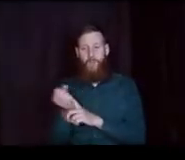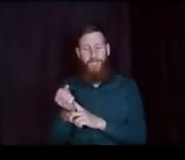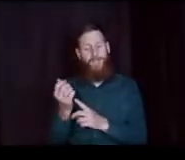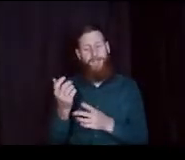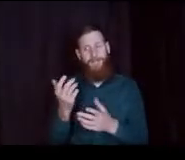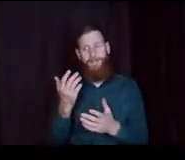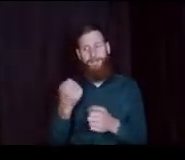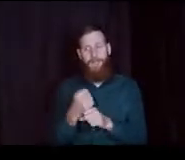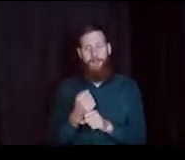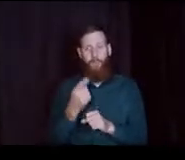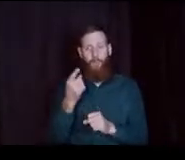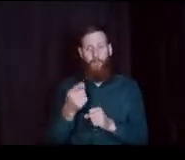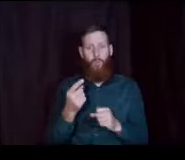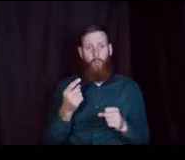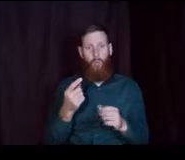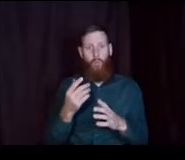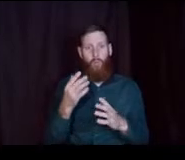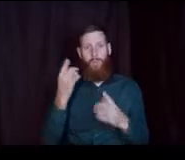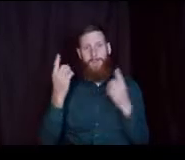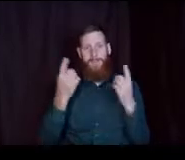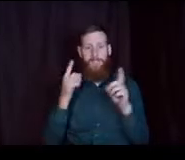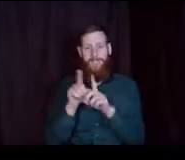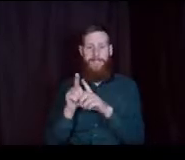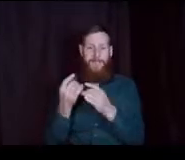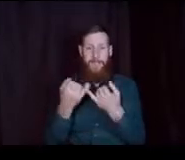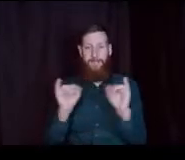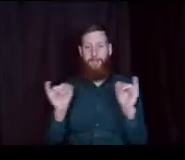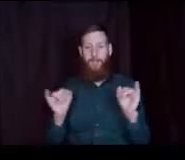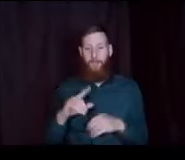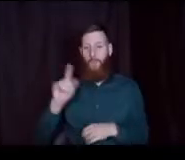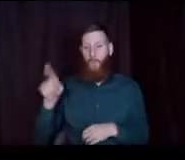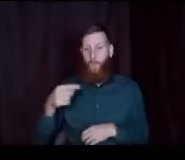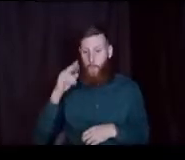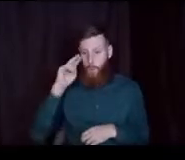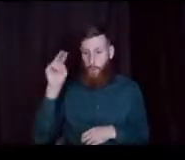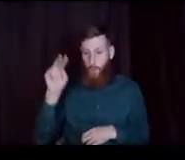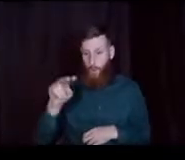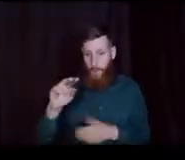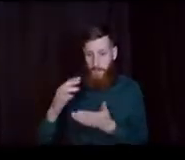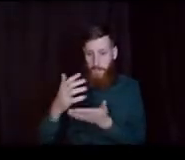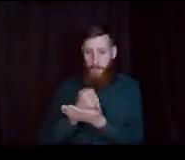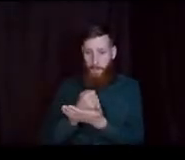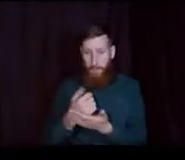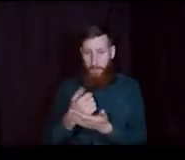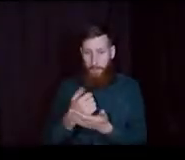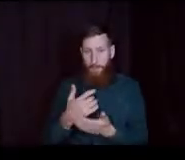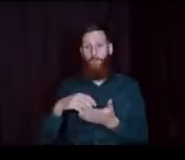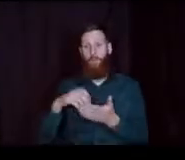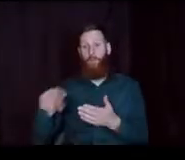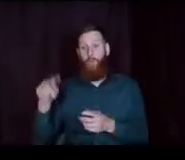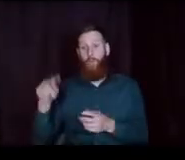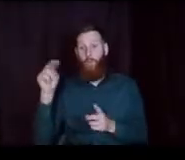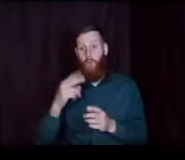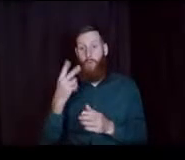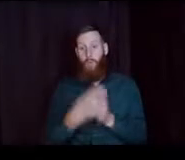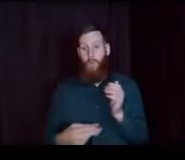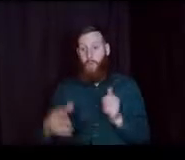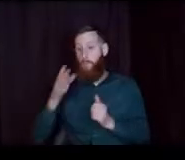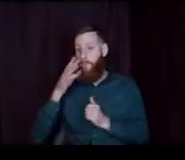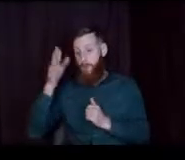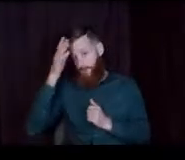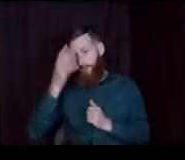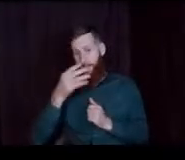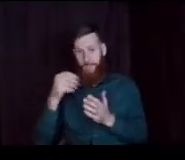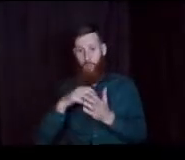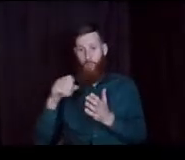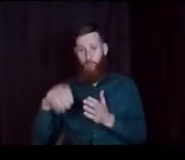considered independent, which means they're only looking at your income. But typically for students, they're going to look at both the parent and the student's income